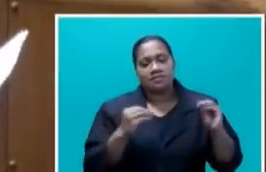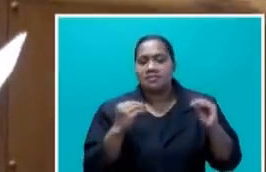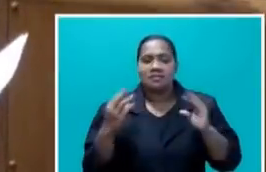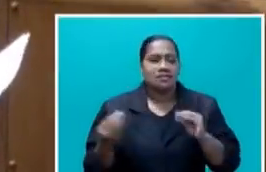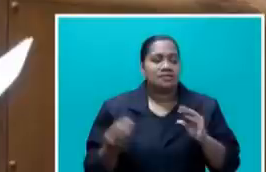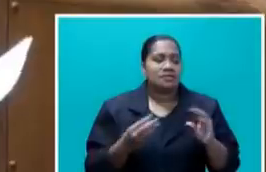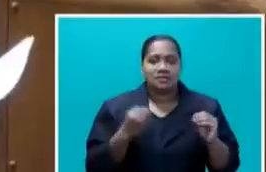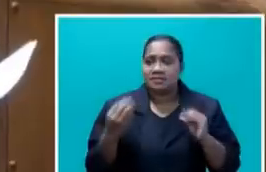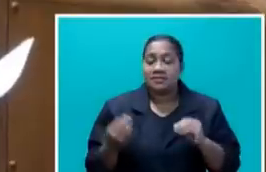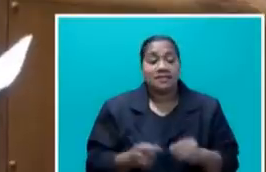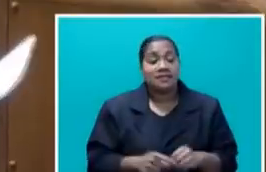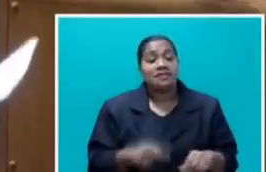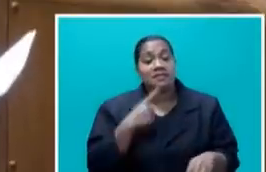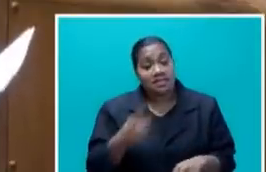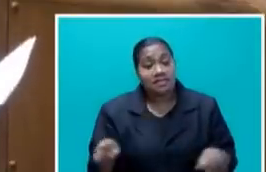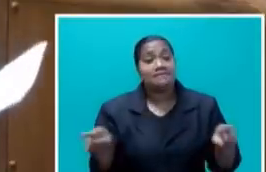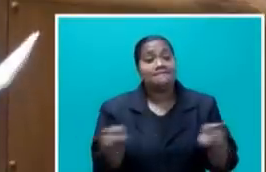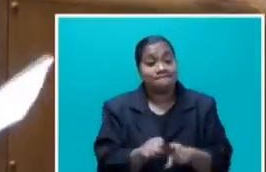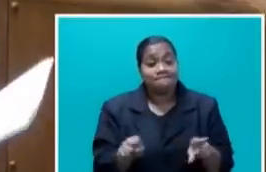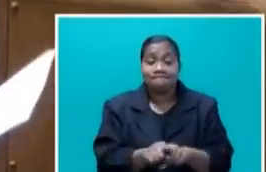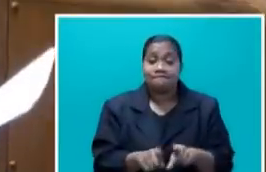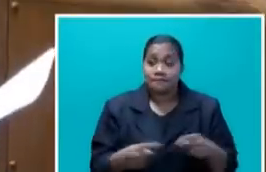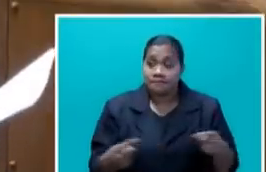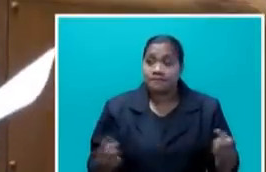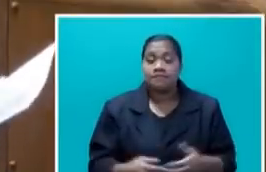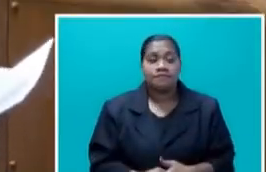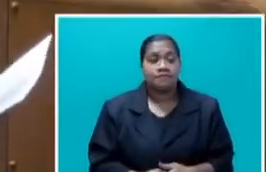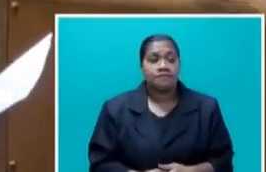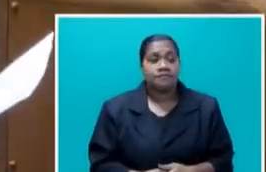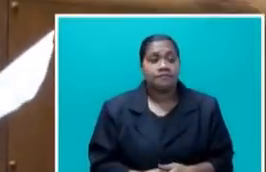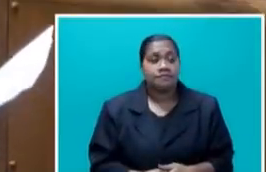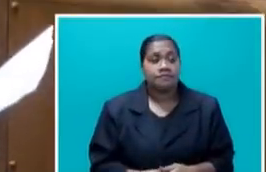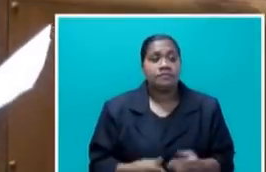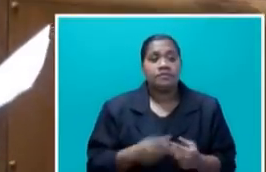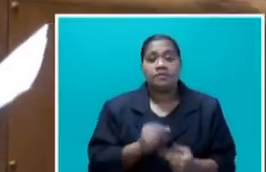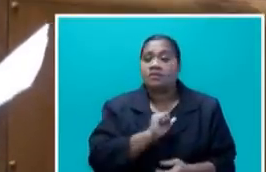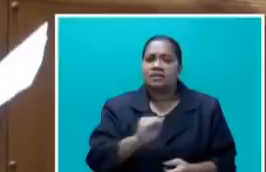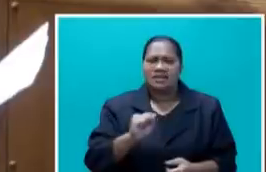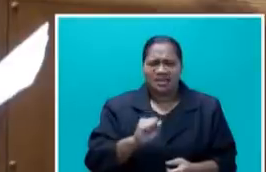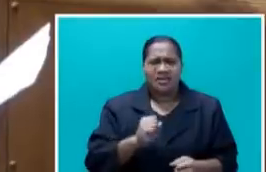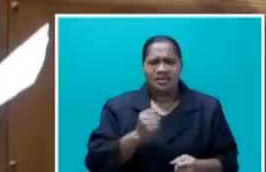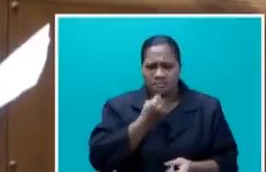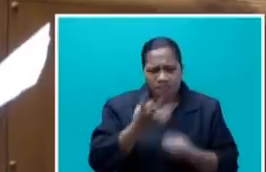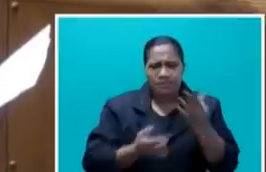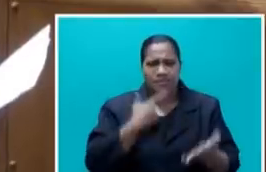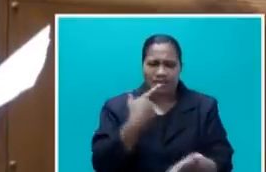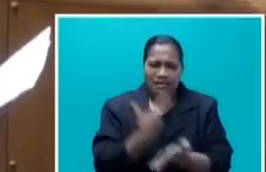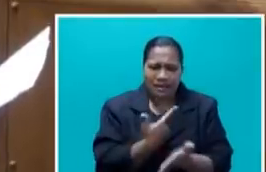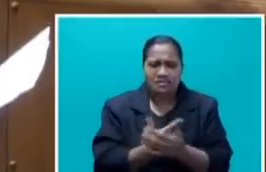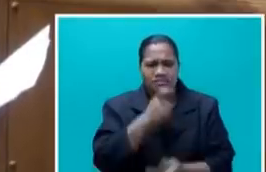and misleading the public with their lies and promises to turn around the sugar industry.